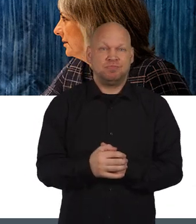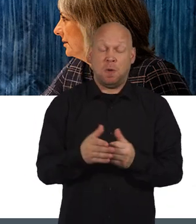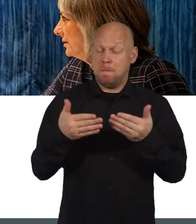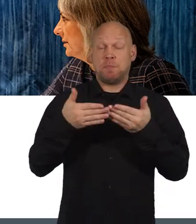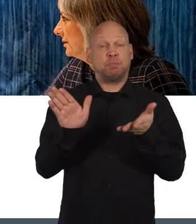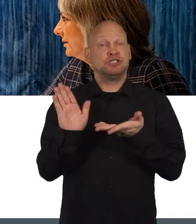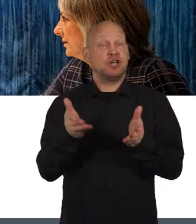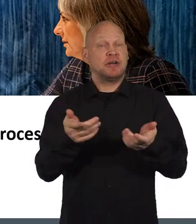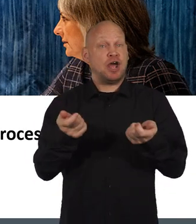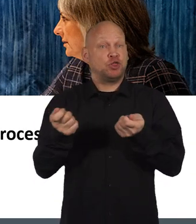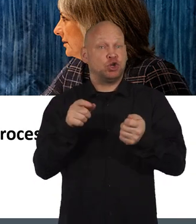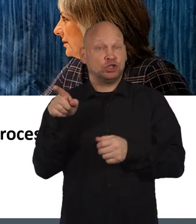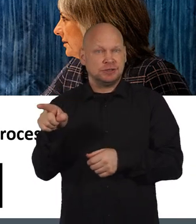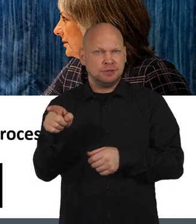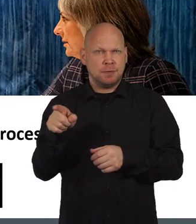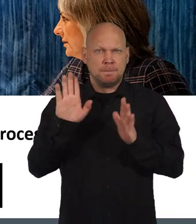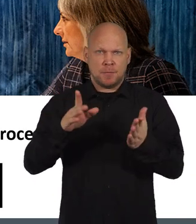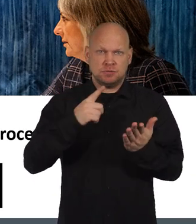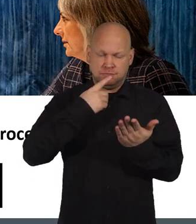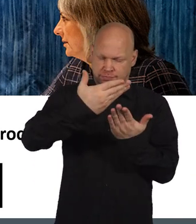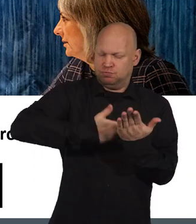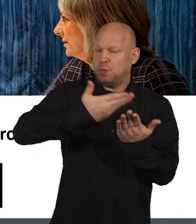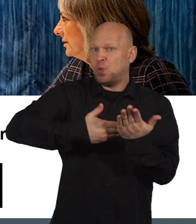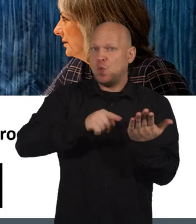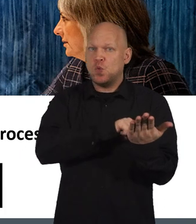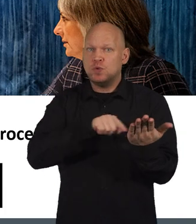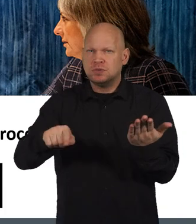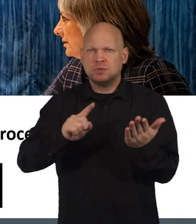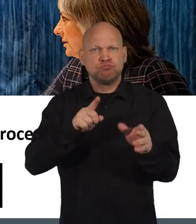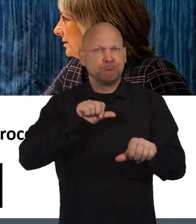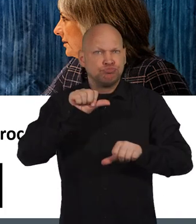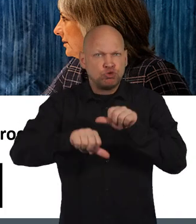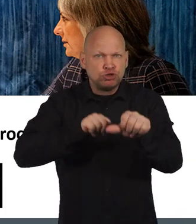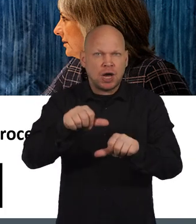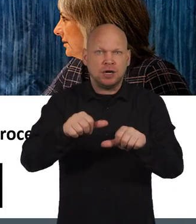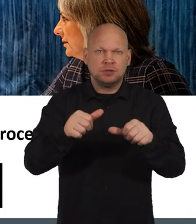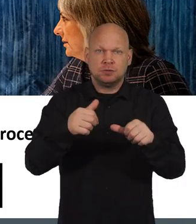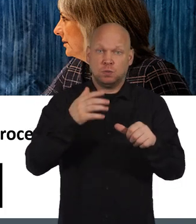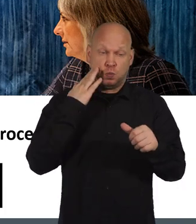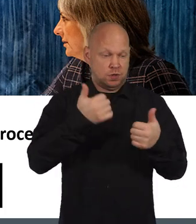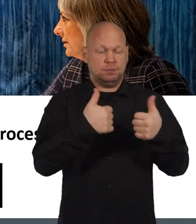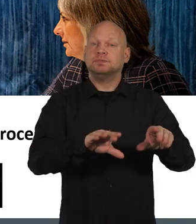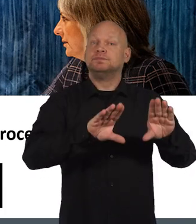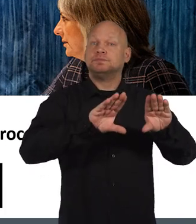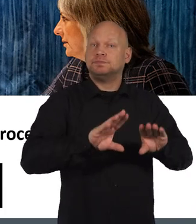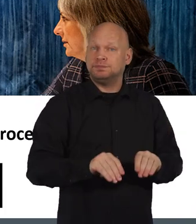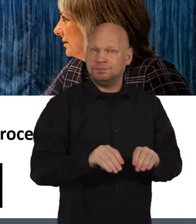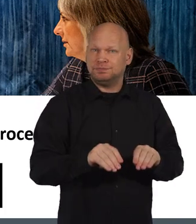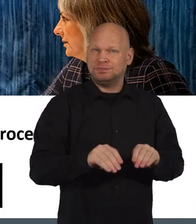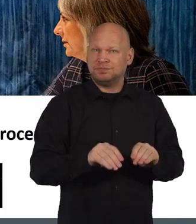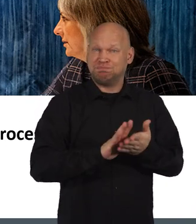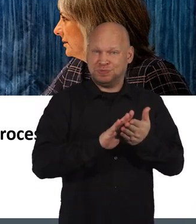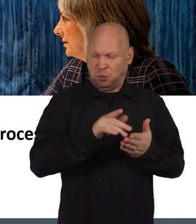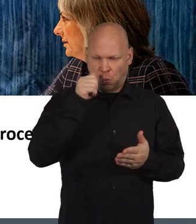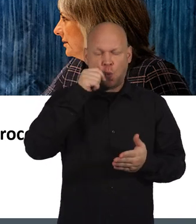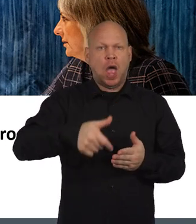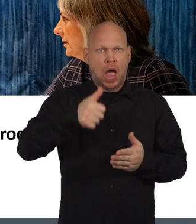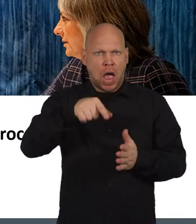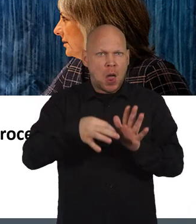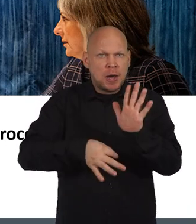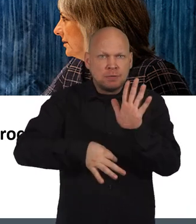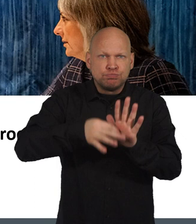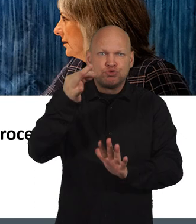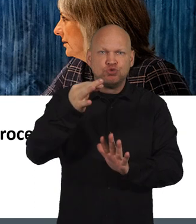The Public Service Authority must report on the process once completed, and this should show how the outcome has been